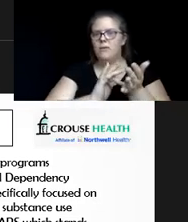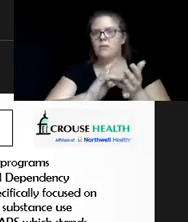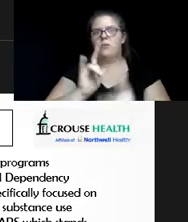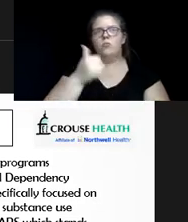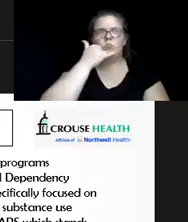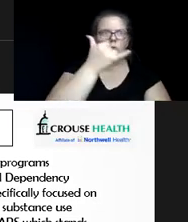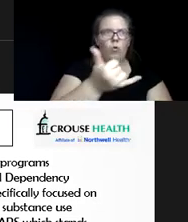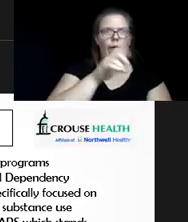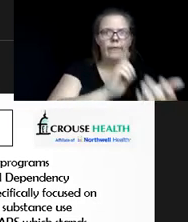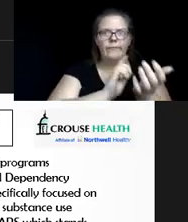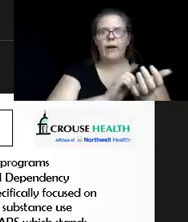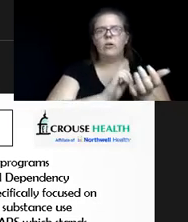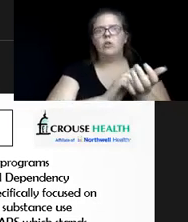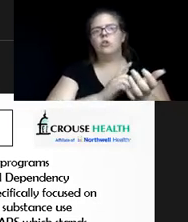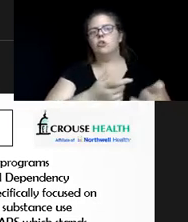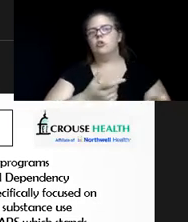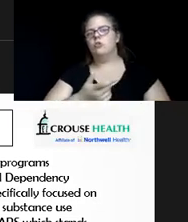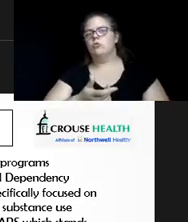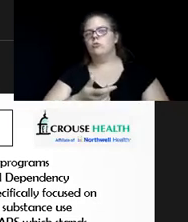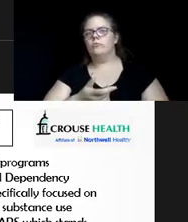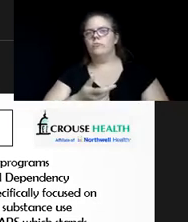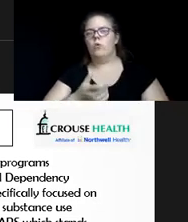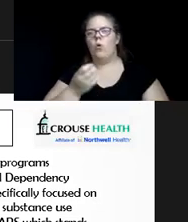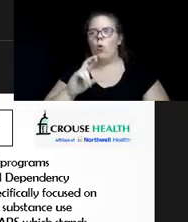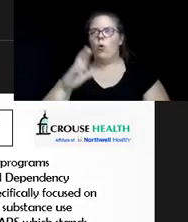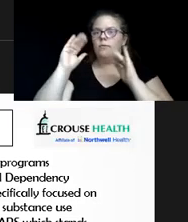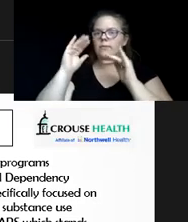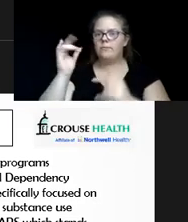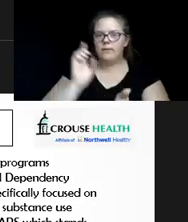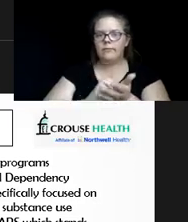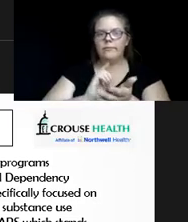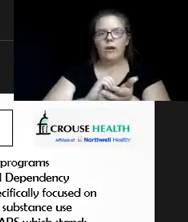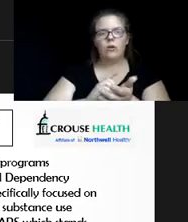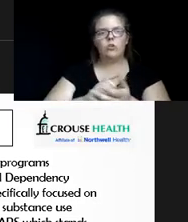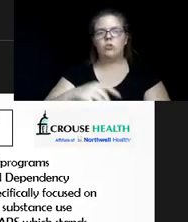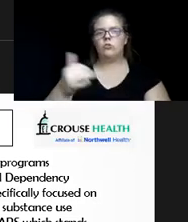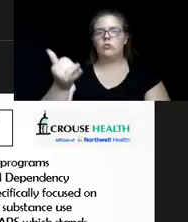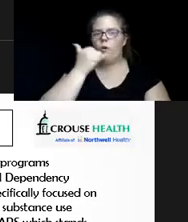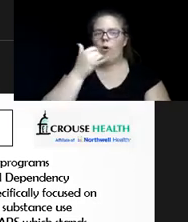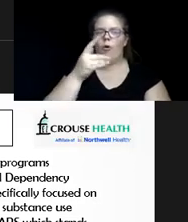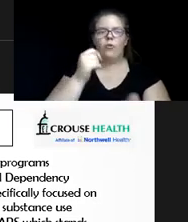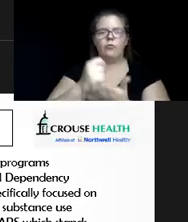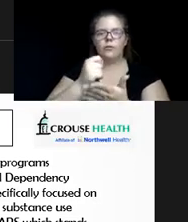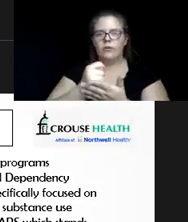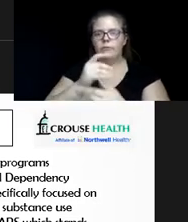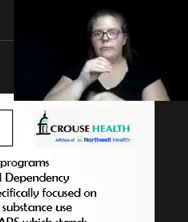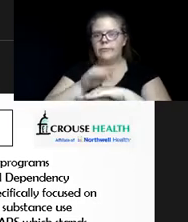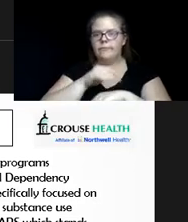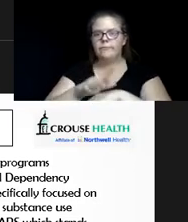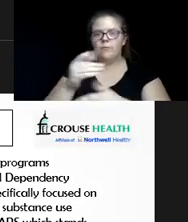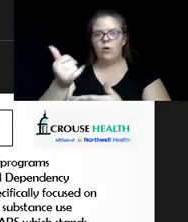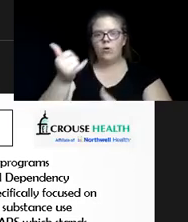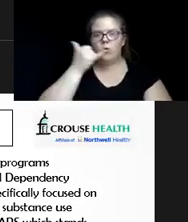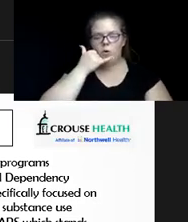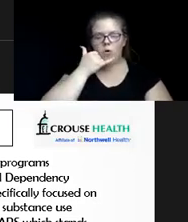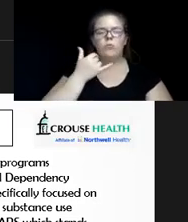just for your appointment or you're expecting the doctor or the doctor or your therapist to call you for that day. So